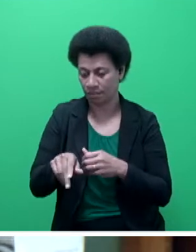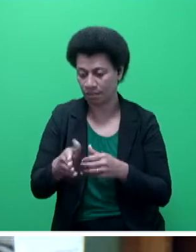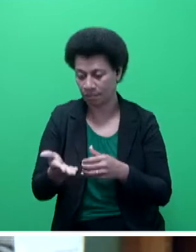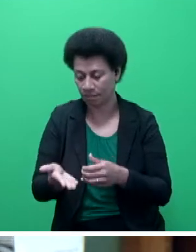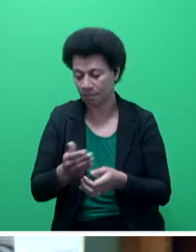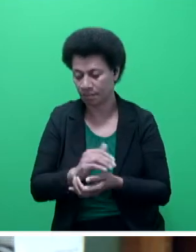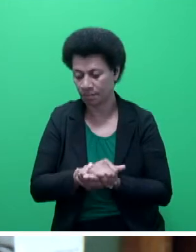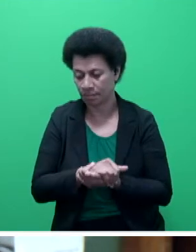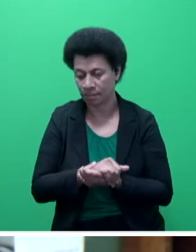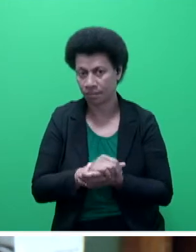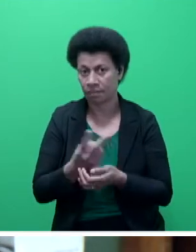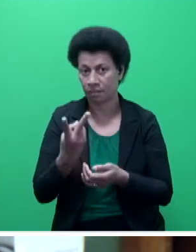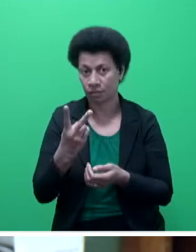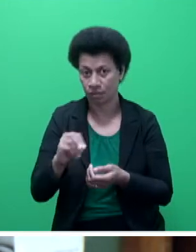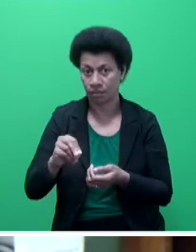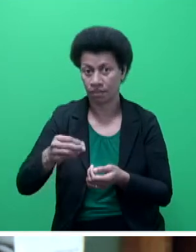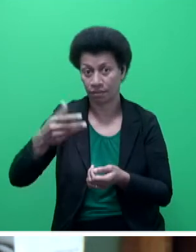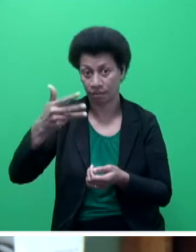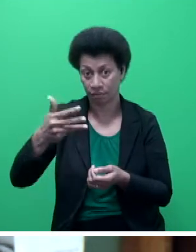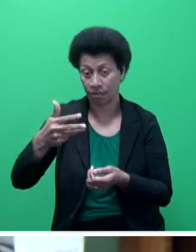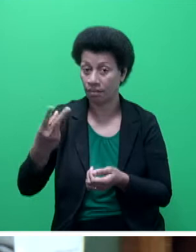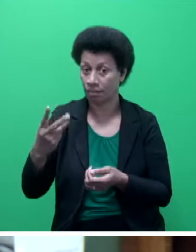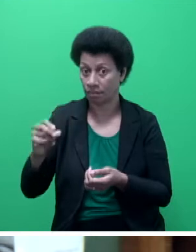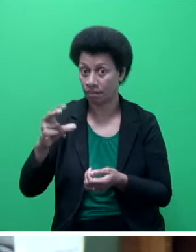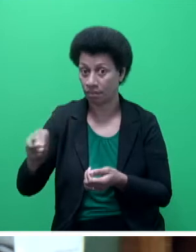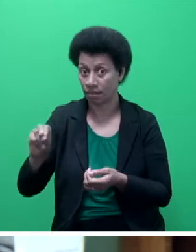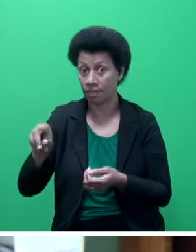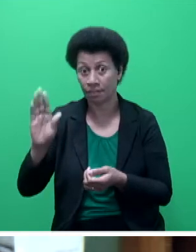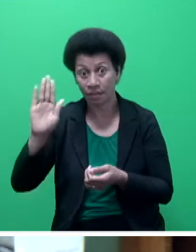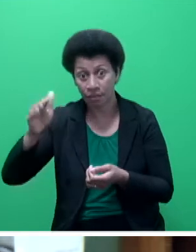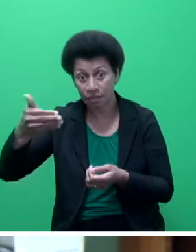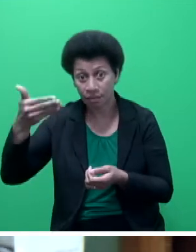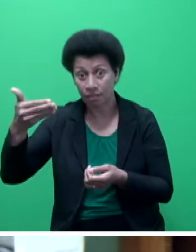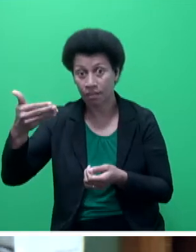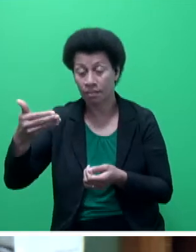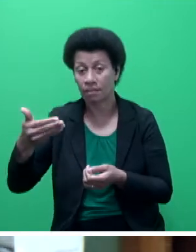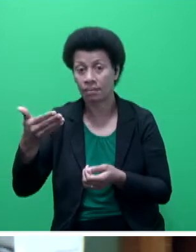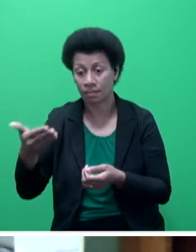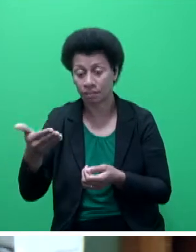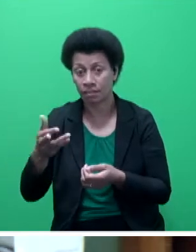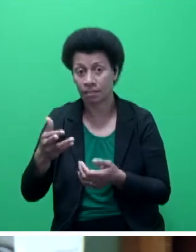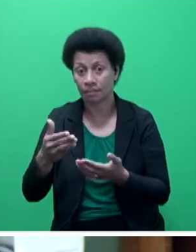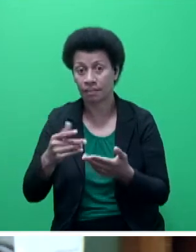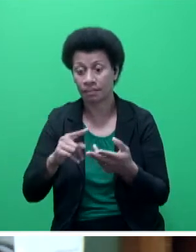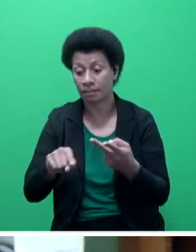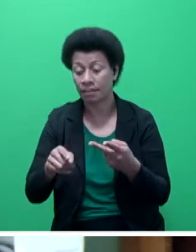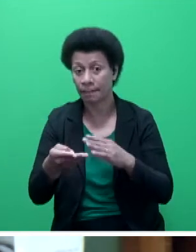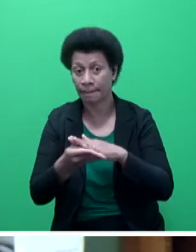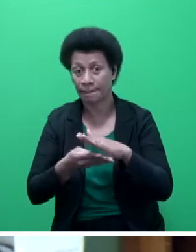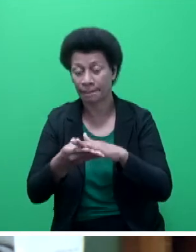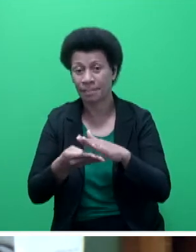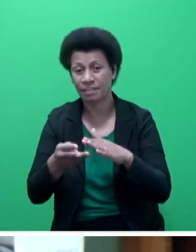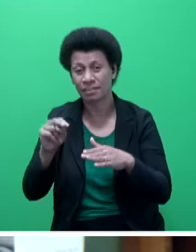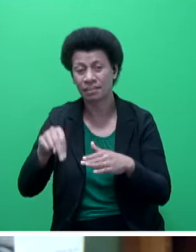according to the 2019-2020 HIES results, previously released by FBOS, Fiji's basic needs poverty